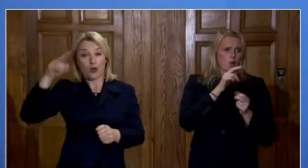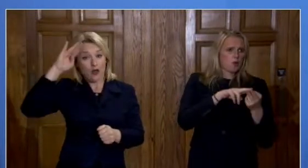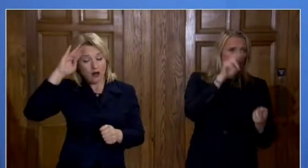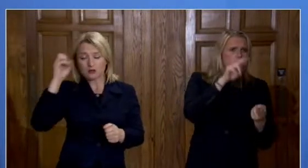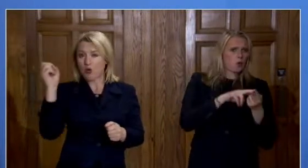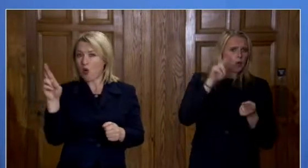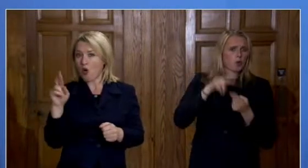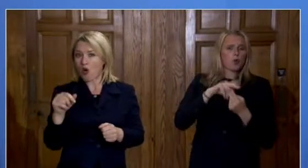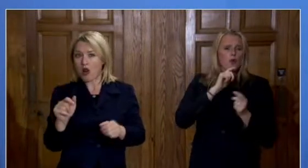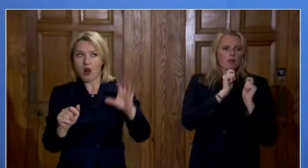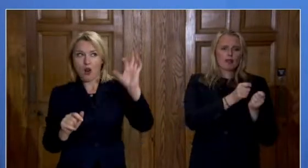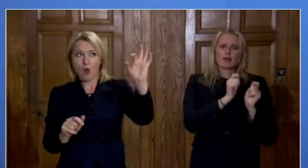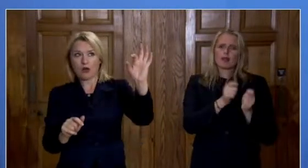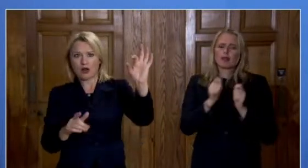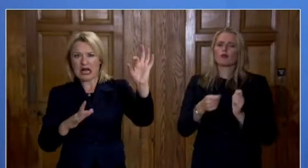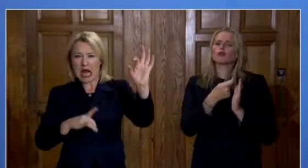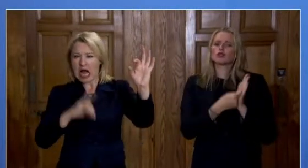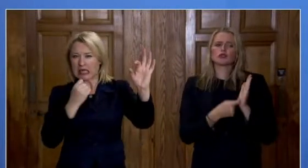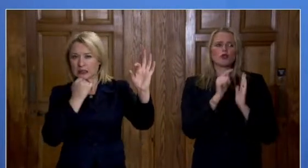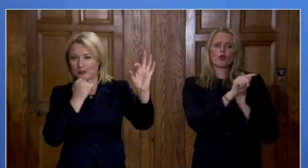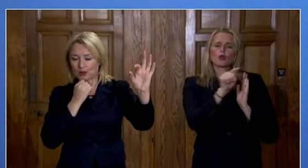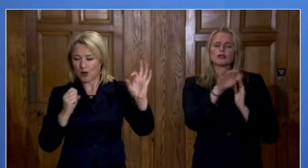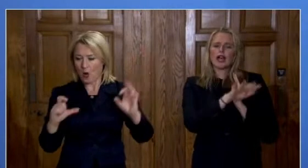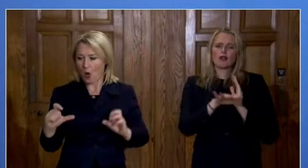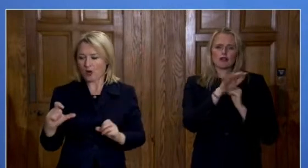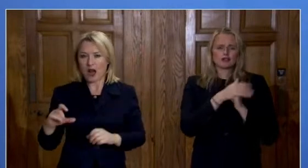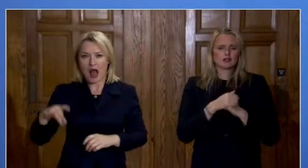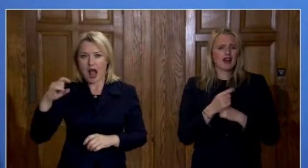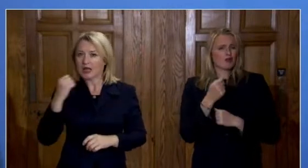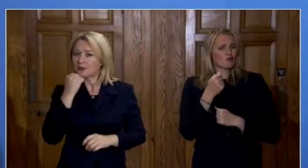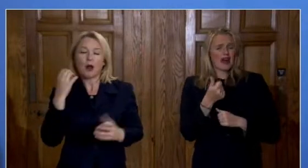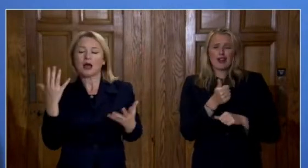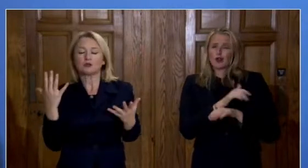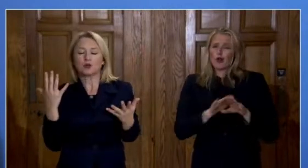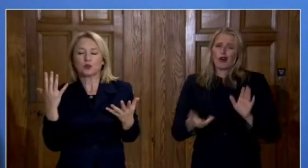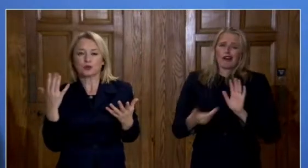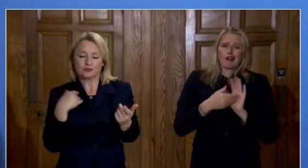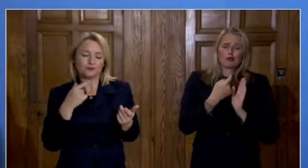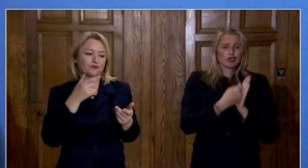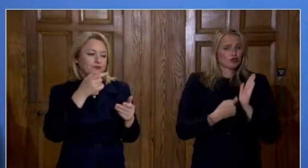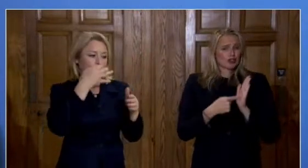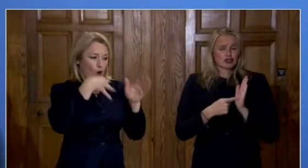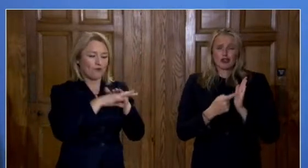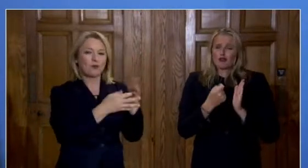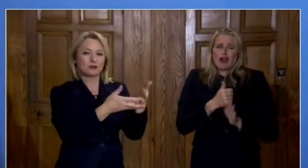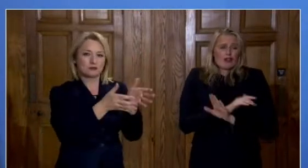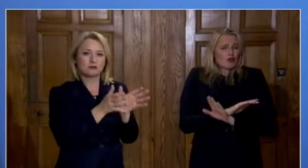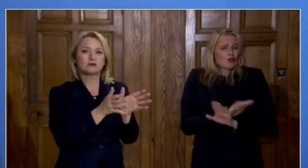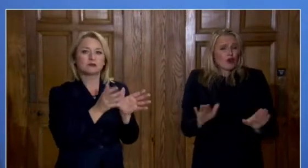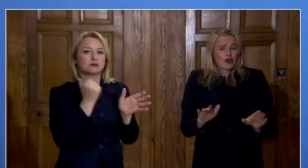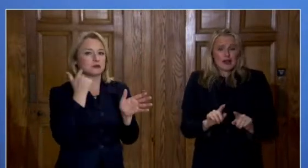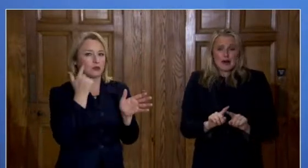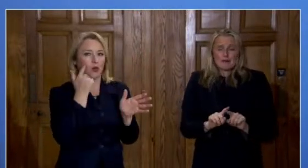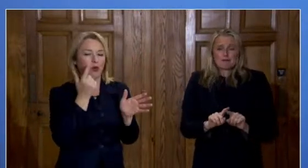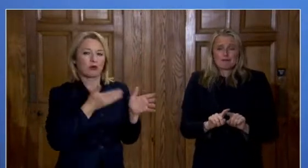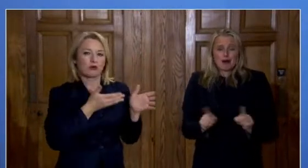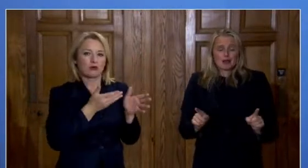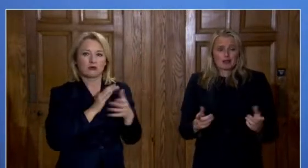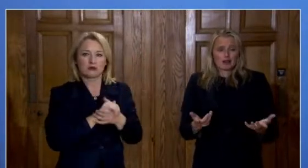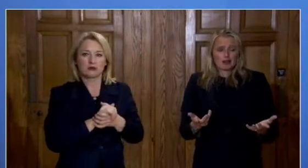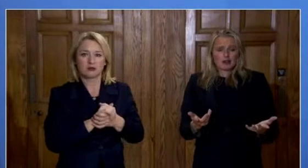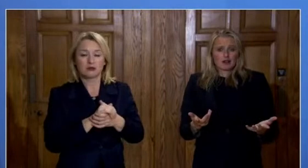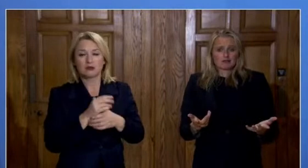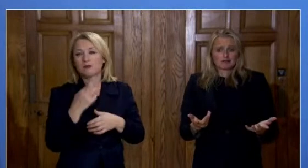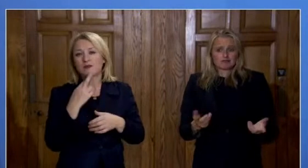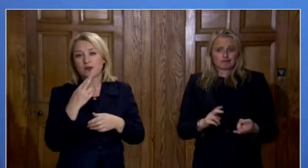high. I would rather that wasn't necessary, but it's inconceivable to think that we could simply